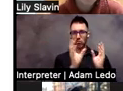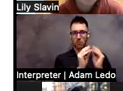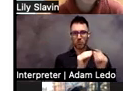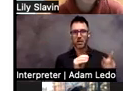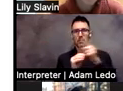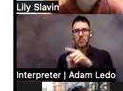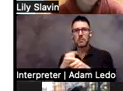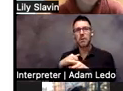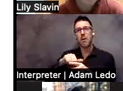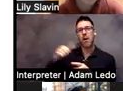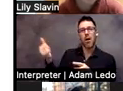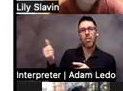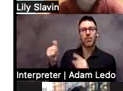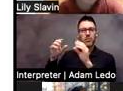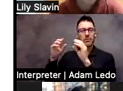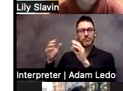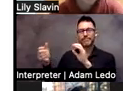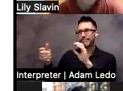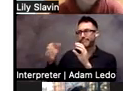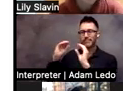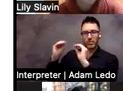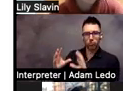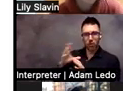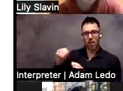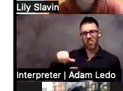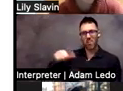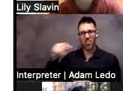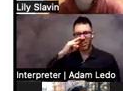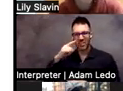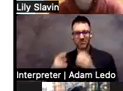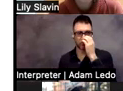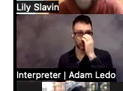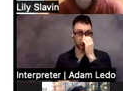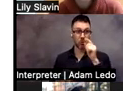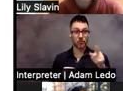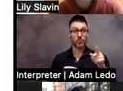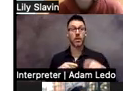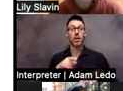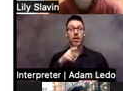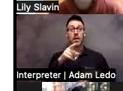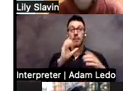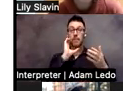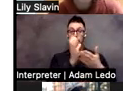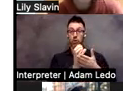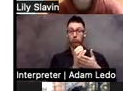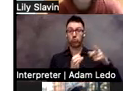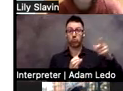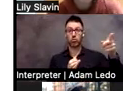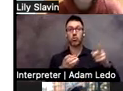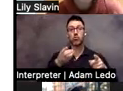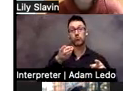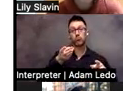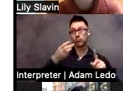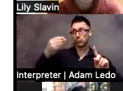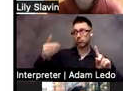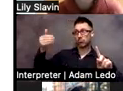from the Charged Conference. So the institute that we run, and by the way, this picture was two Charged Conferences ago with